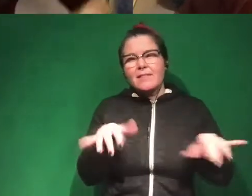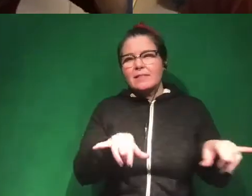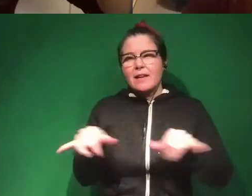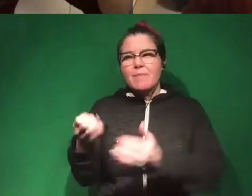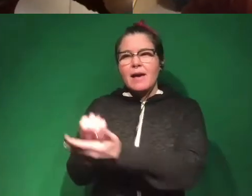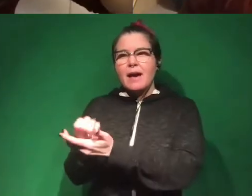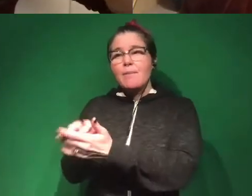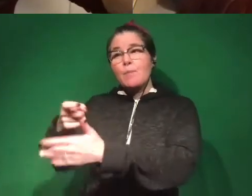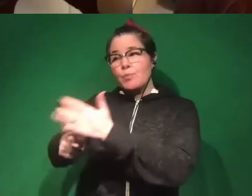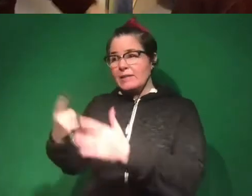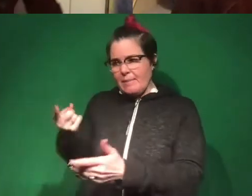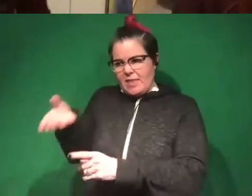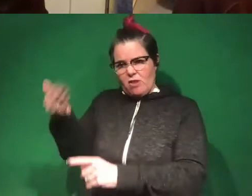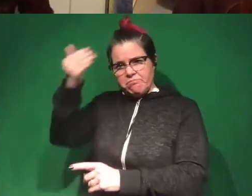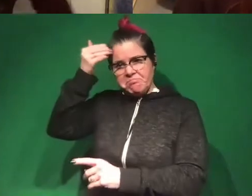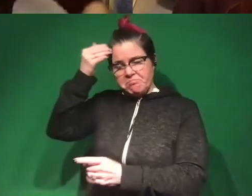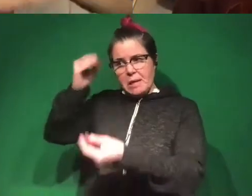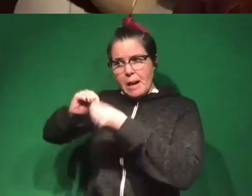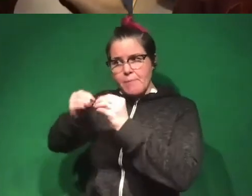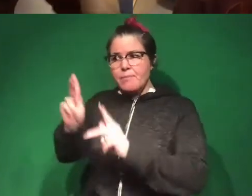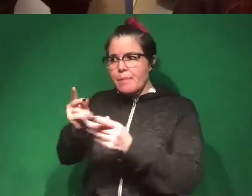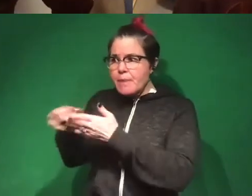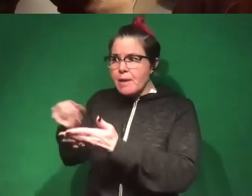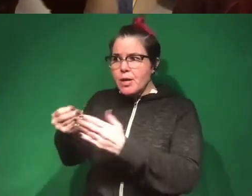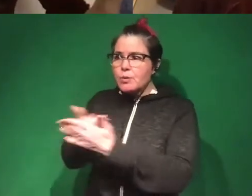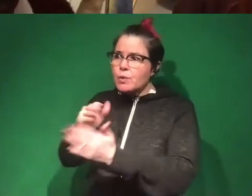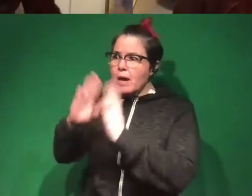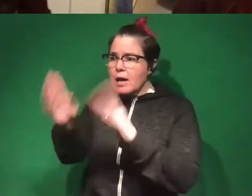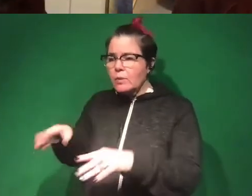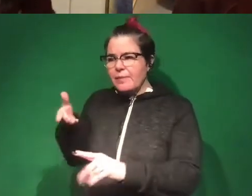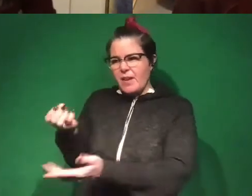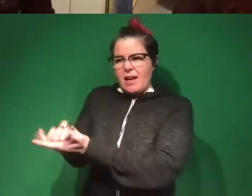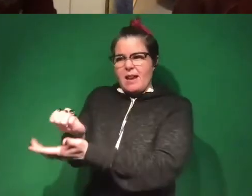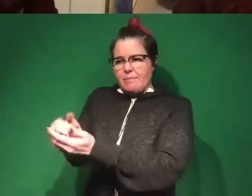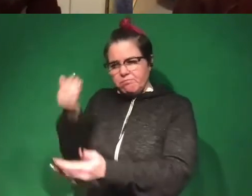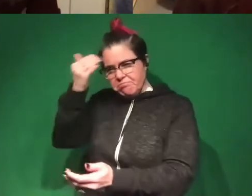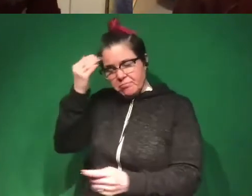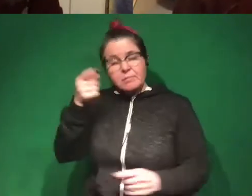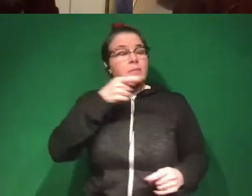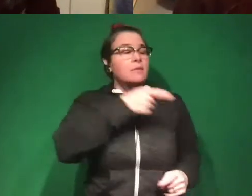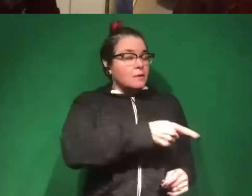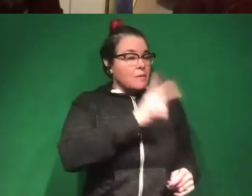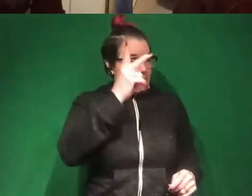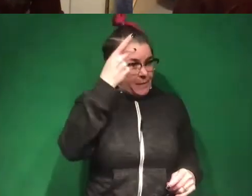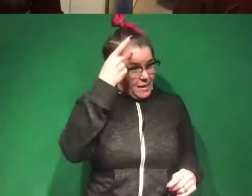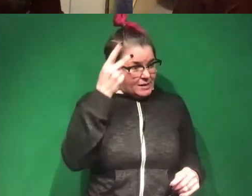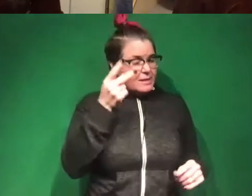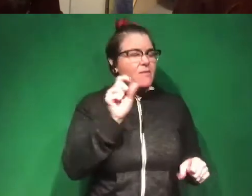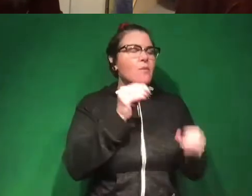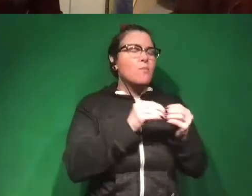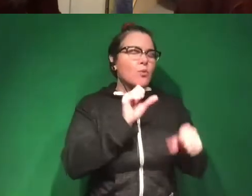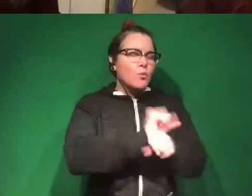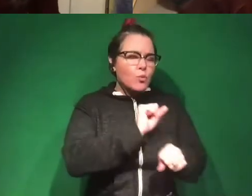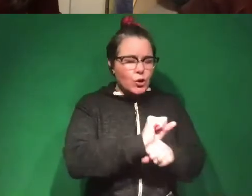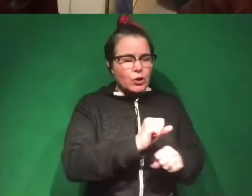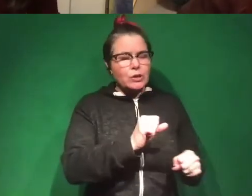the price of something is there. The number of people buying a new home is there, and we can work with those. We have to do a lot more work, typically, in political science